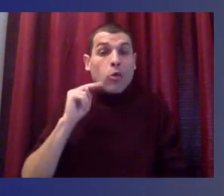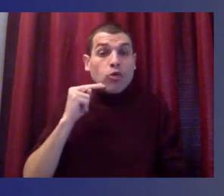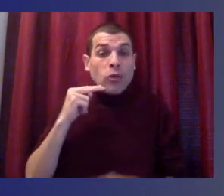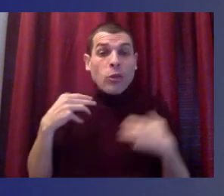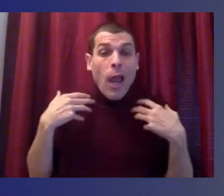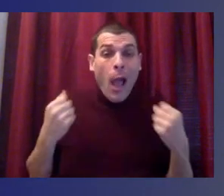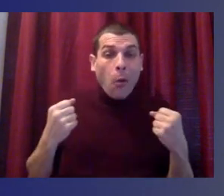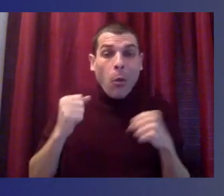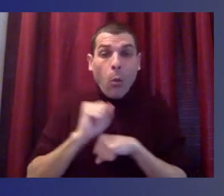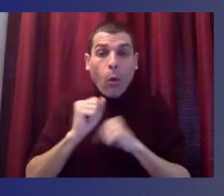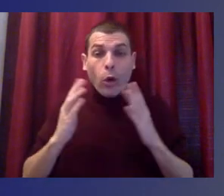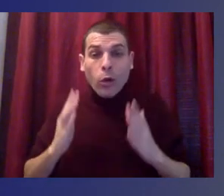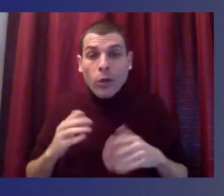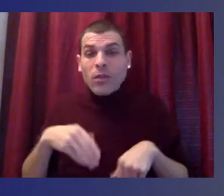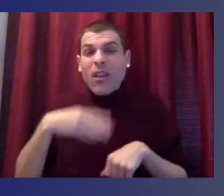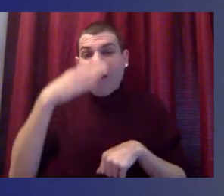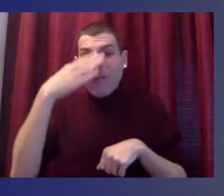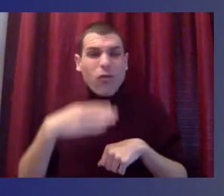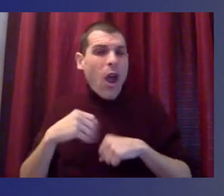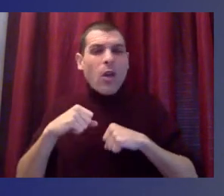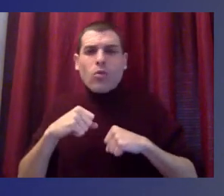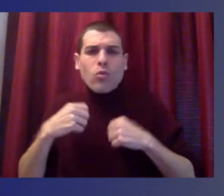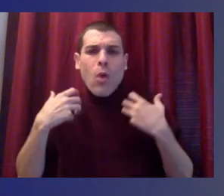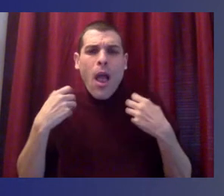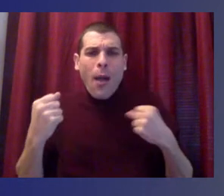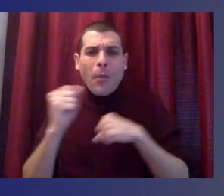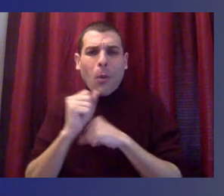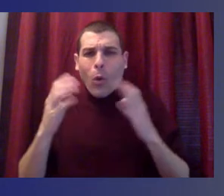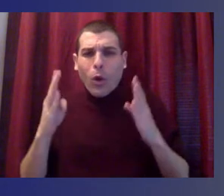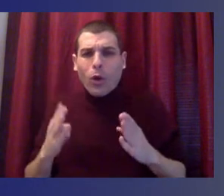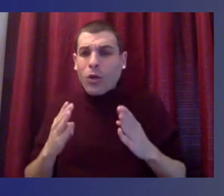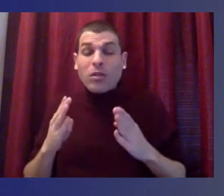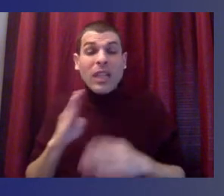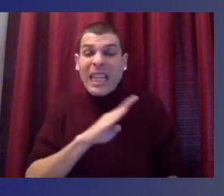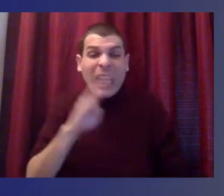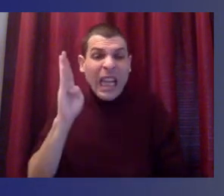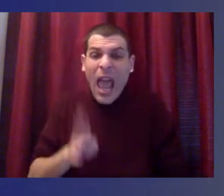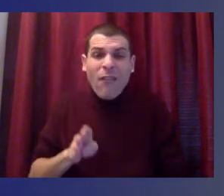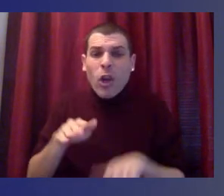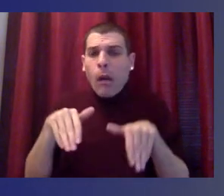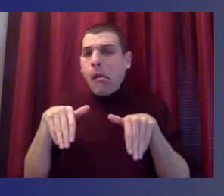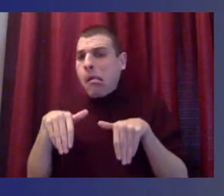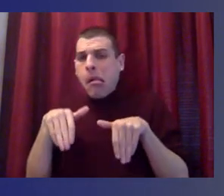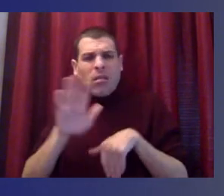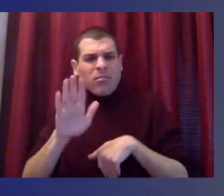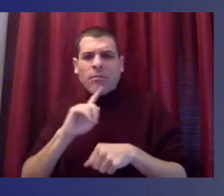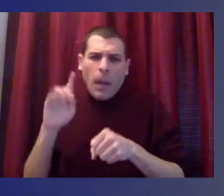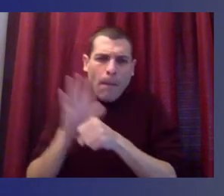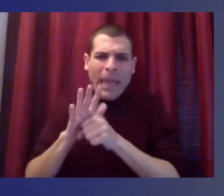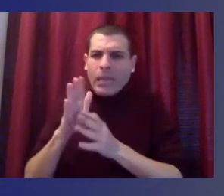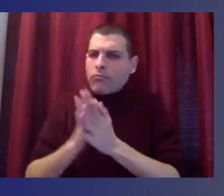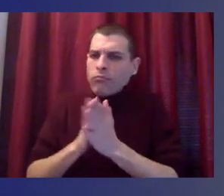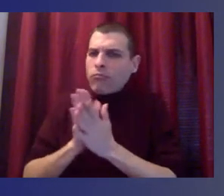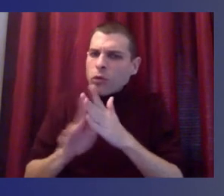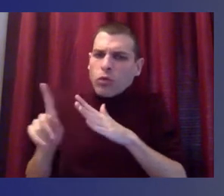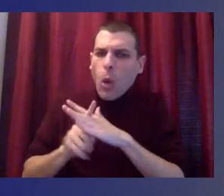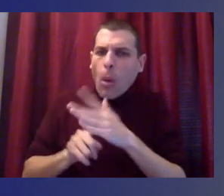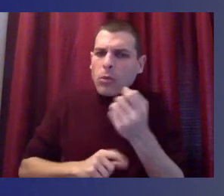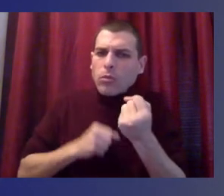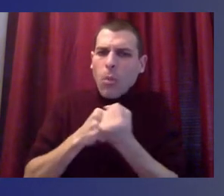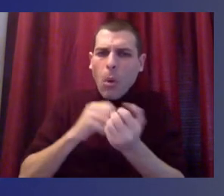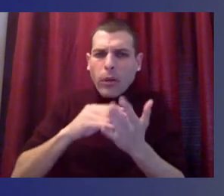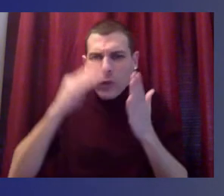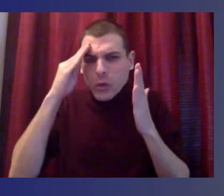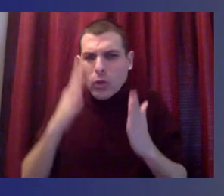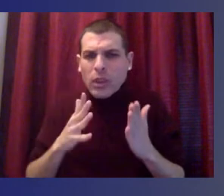workers. They have never failed to show up, not for a single day. That commitment to our students really deserves